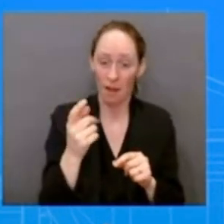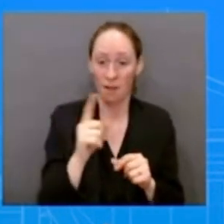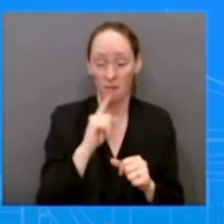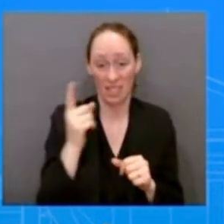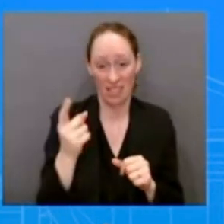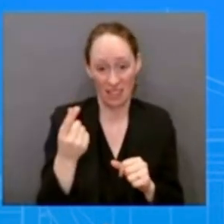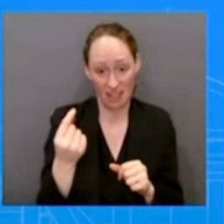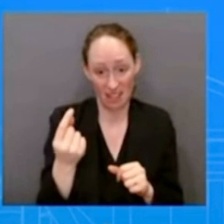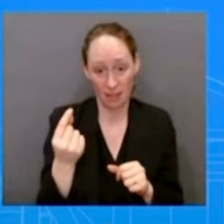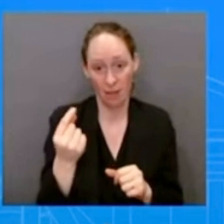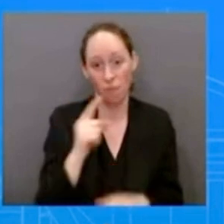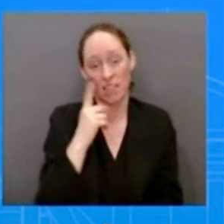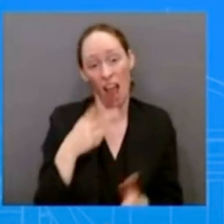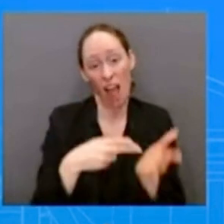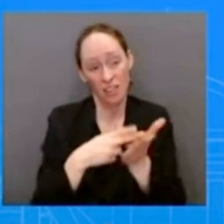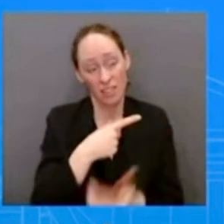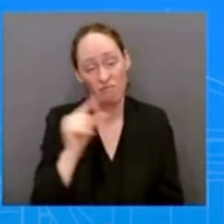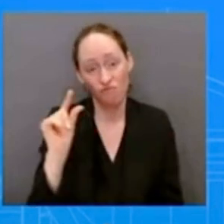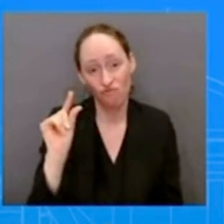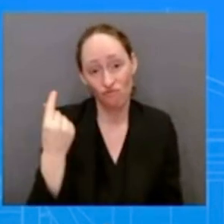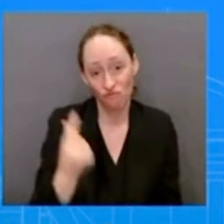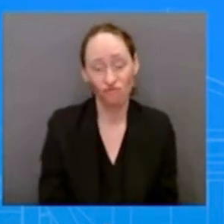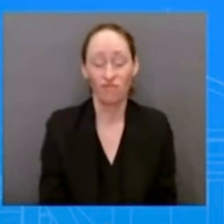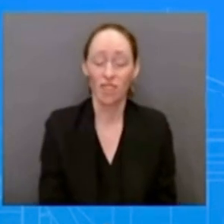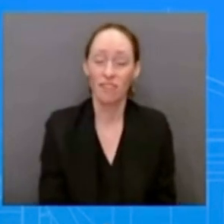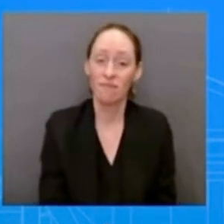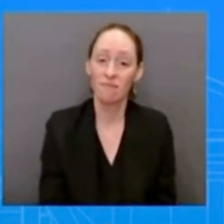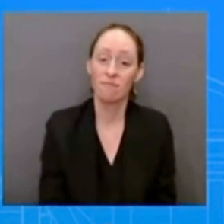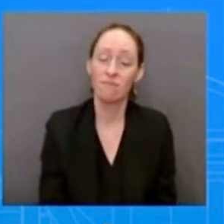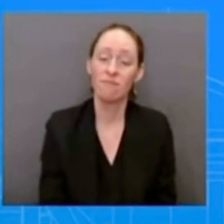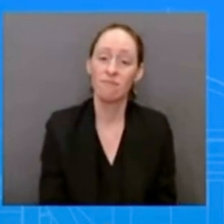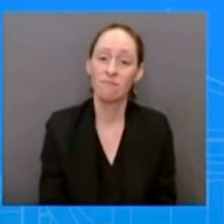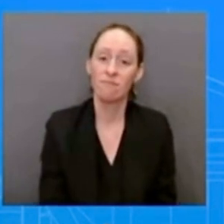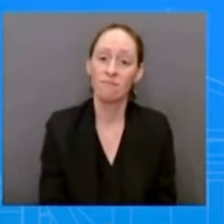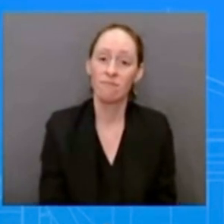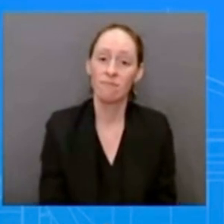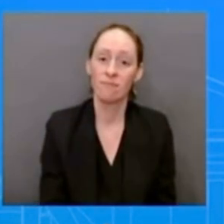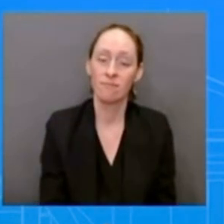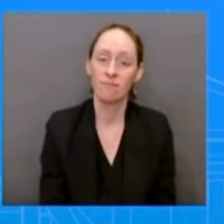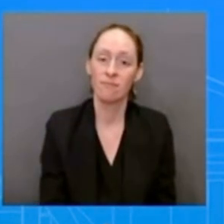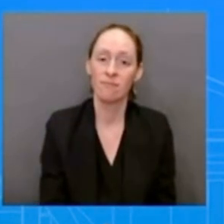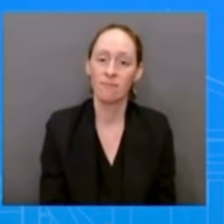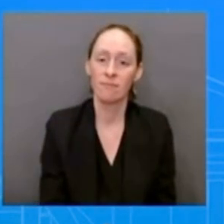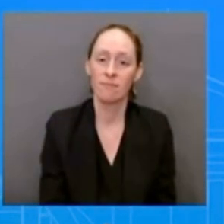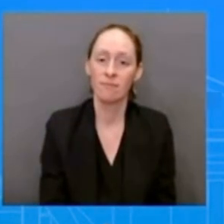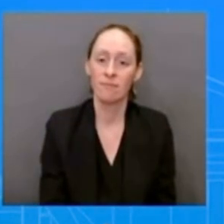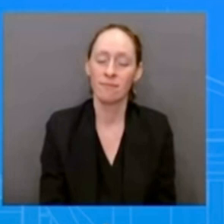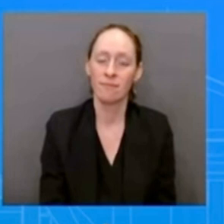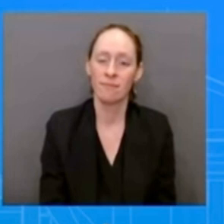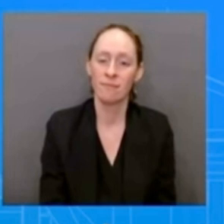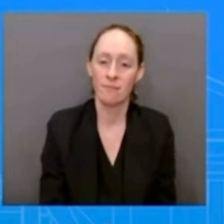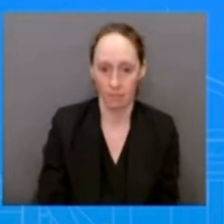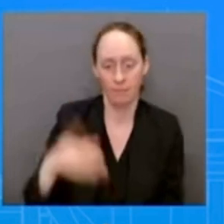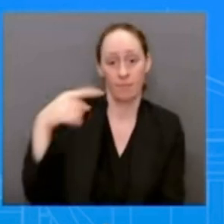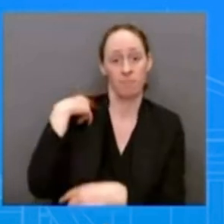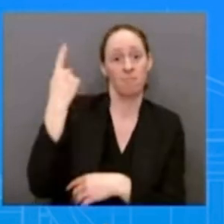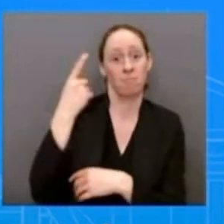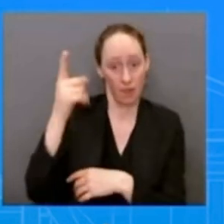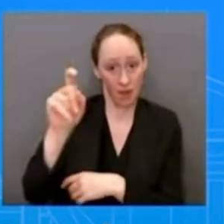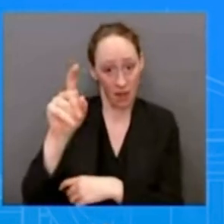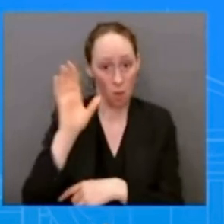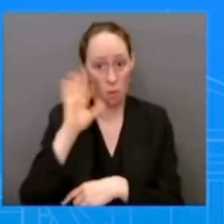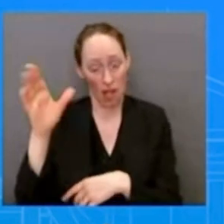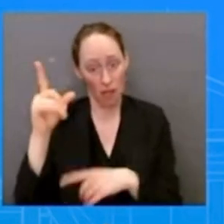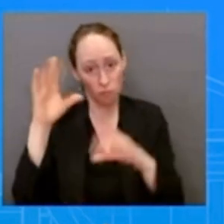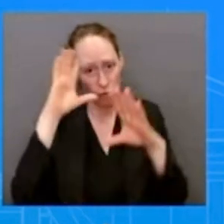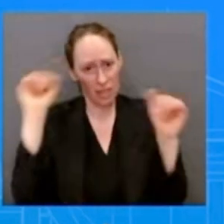question on canada again will president biden push prime minister cadeau um on an international peacekeeping force in haiti